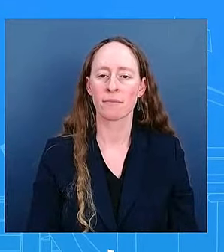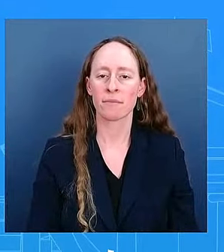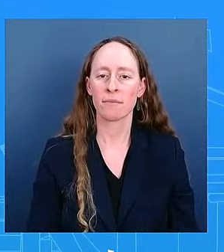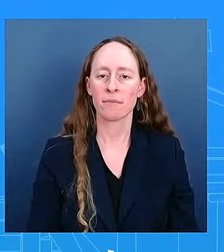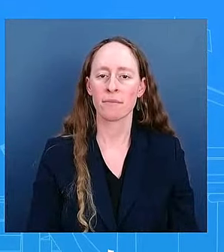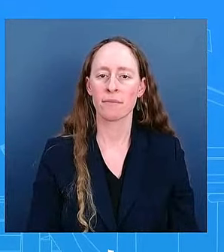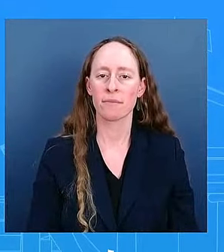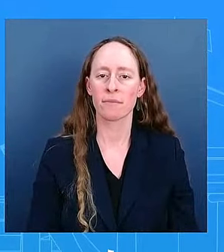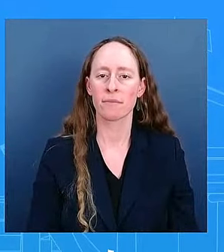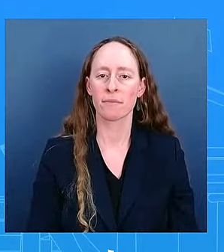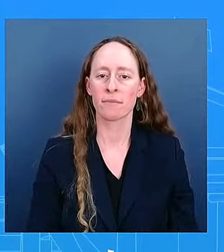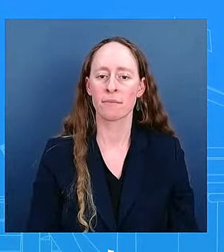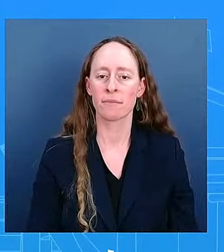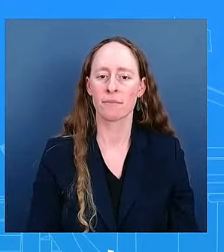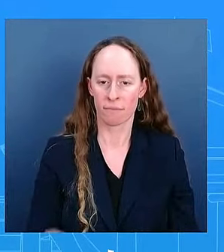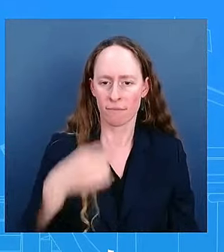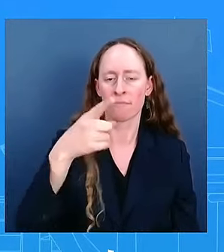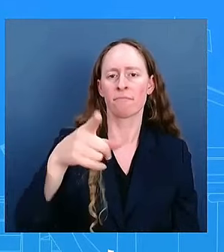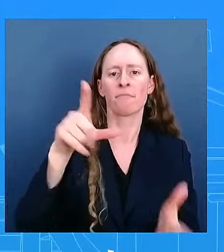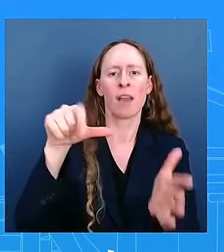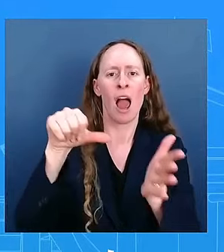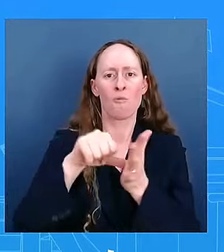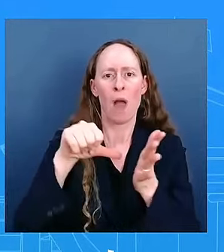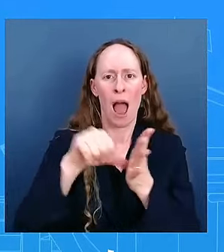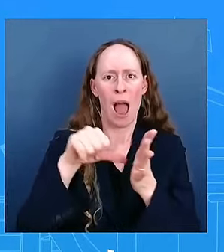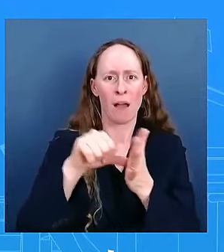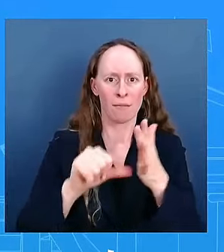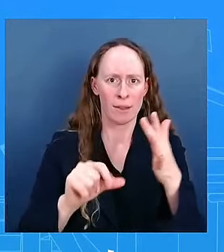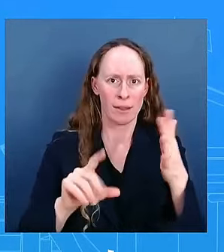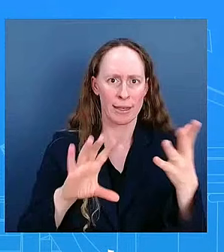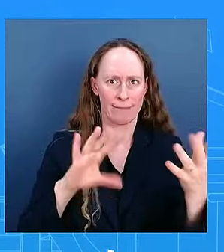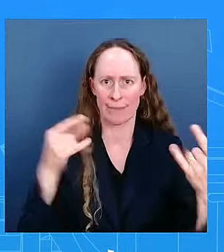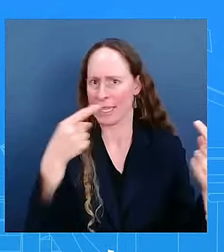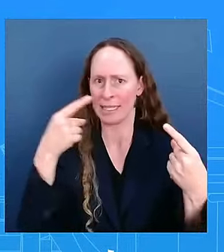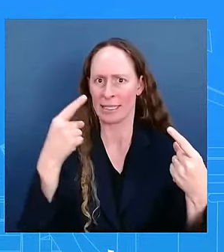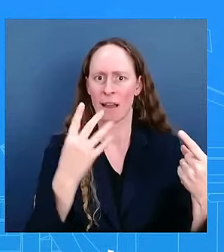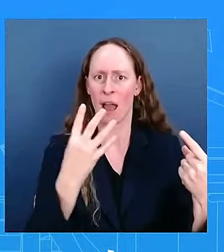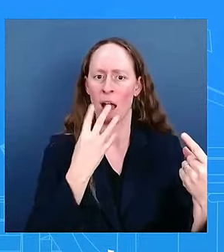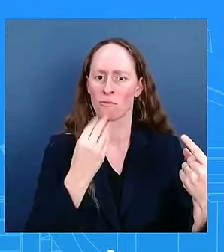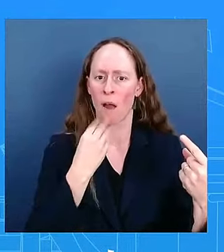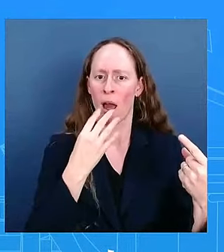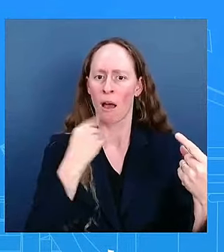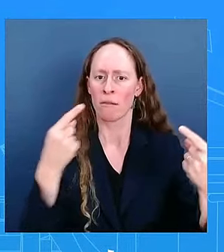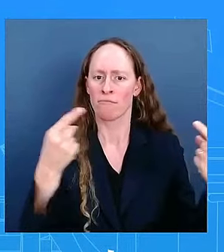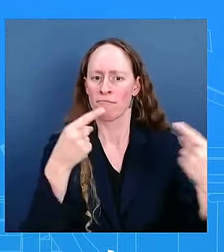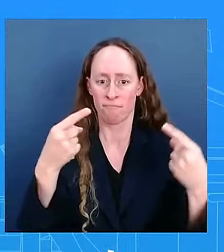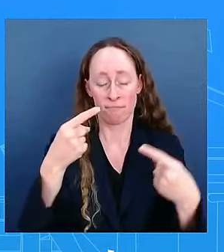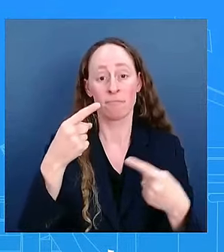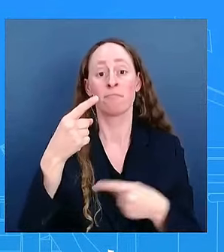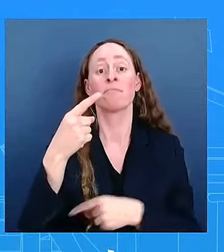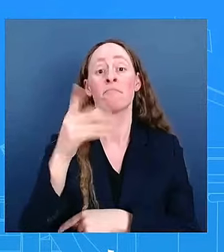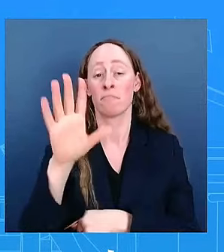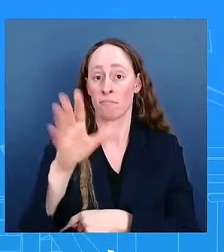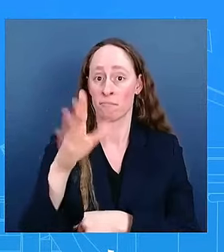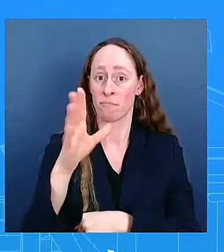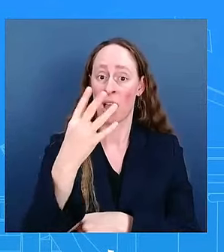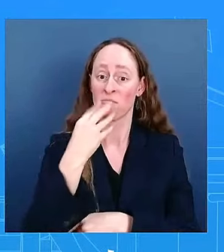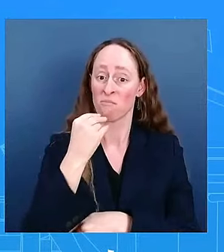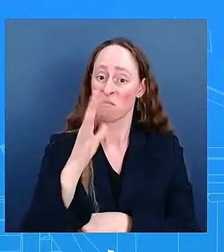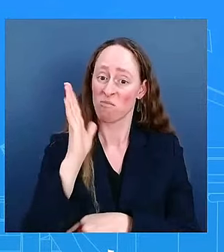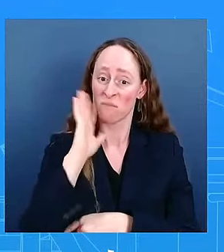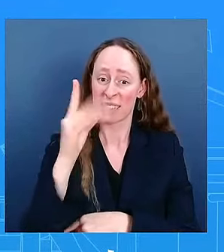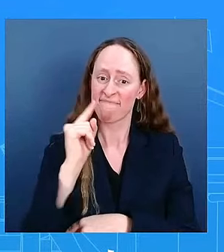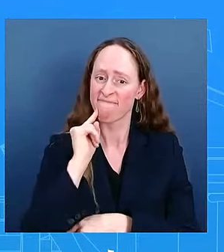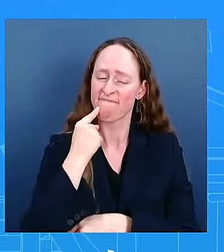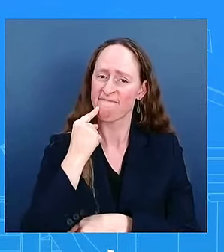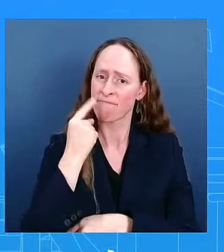a definitive and painful response that will likely come before the election on tuesday what preparations does the u.s have on our way